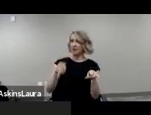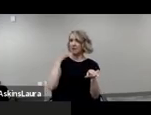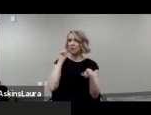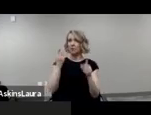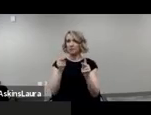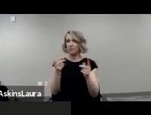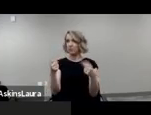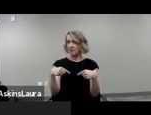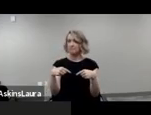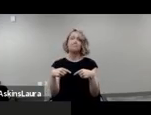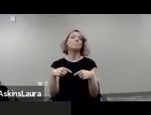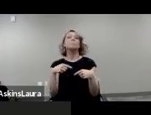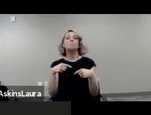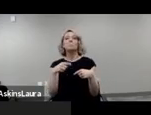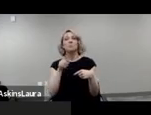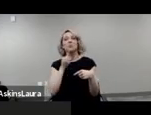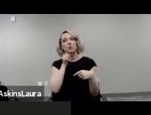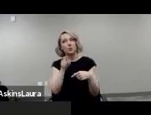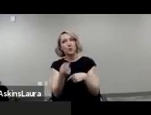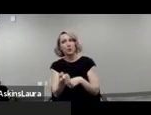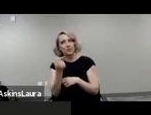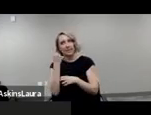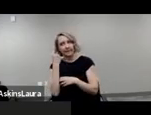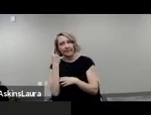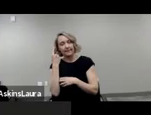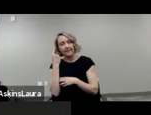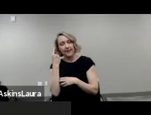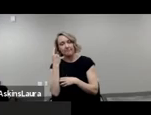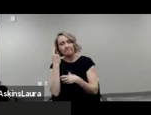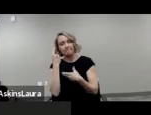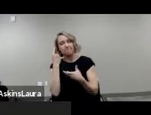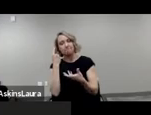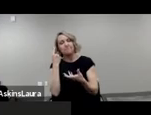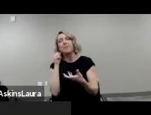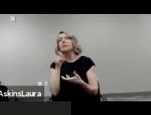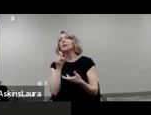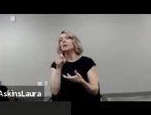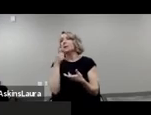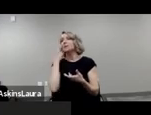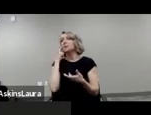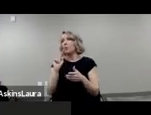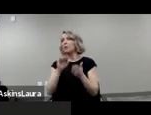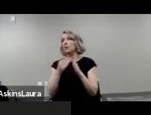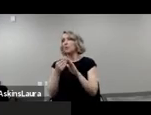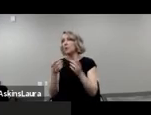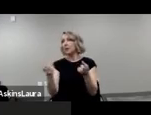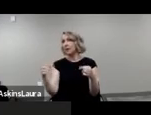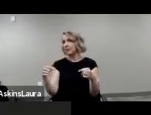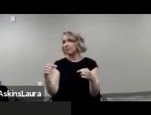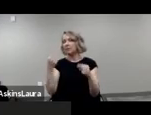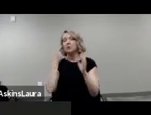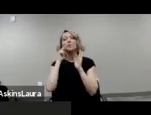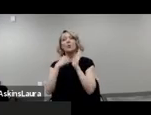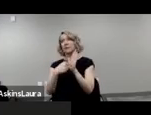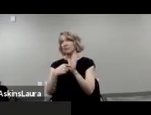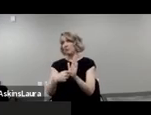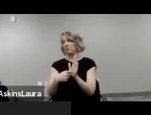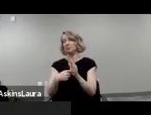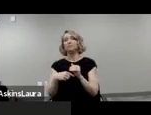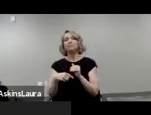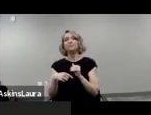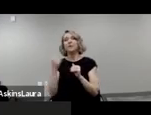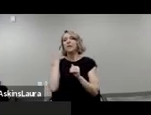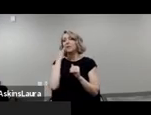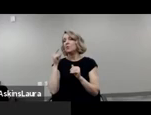folks to be a part of that you understand what the needs of the community are. So for example, making